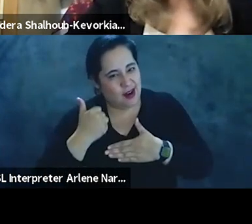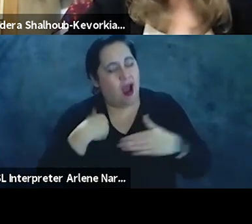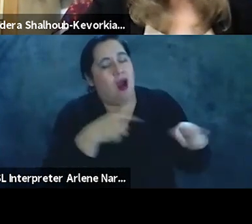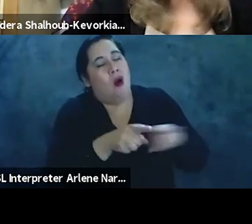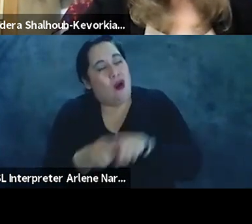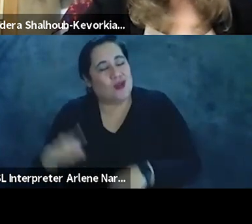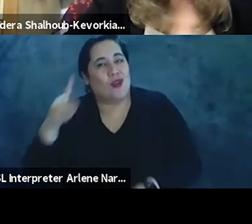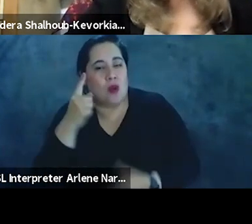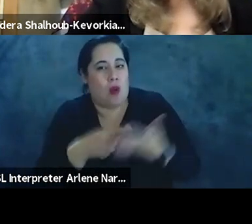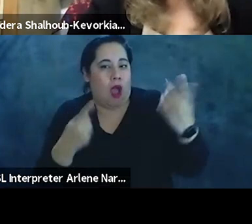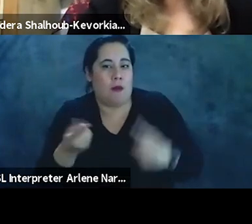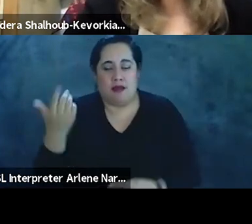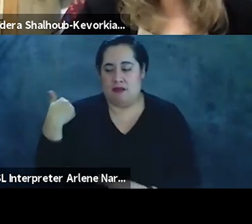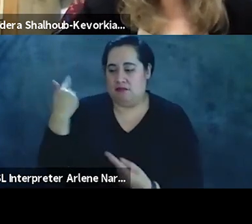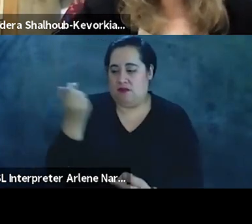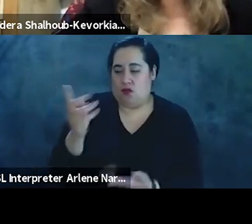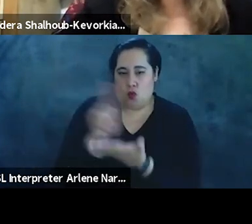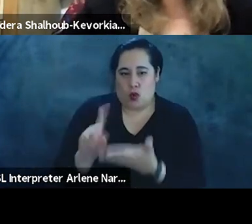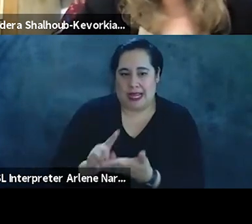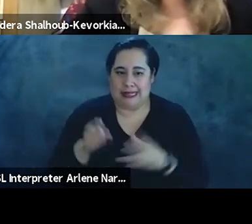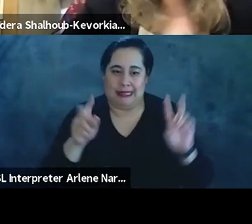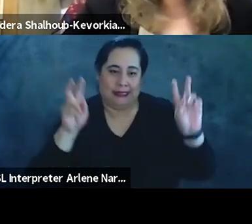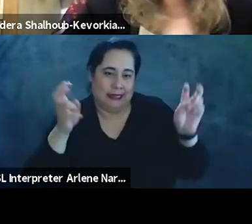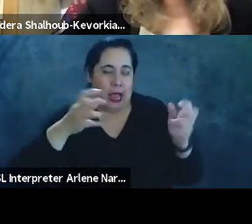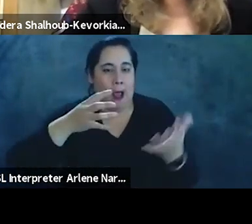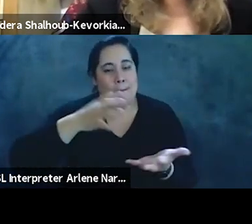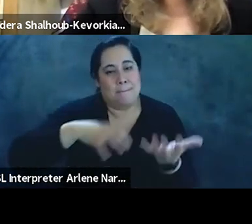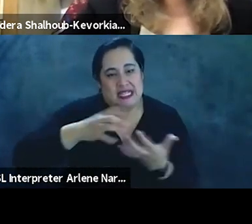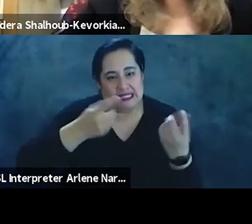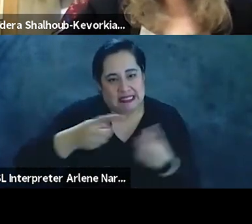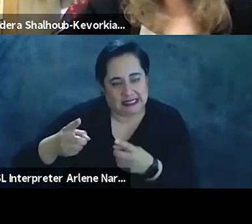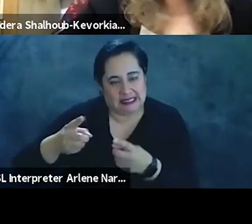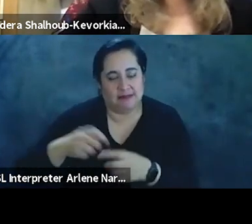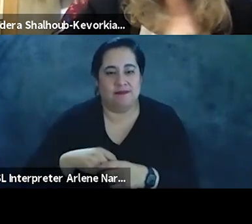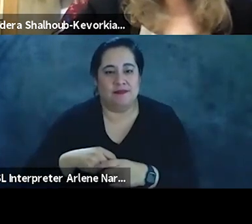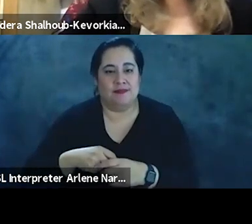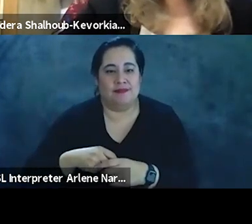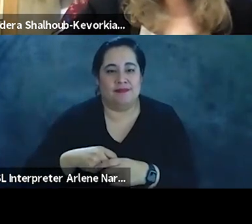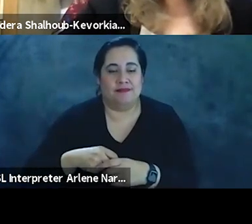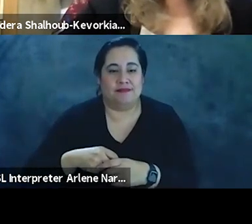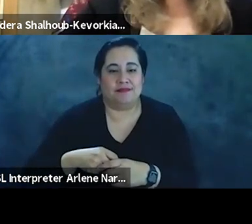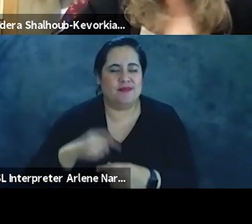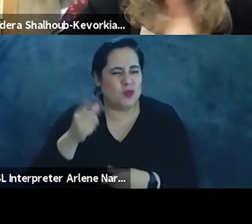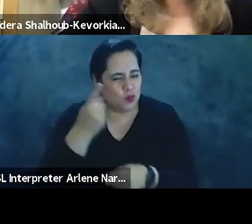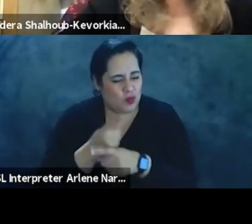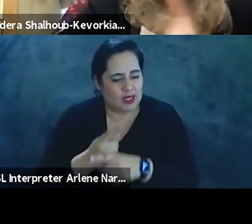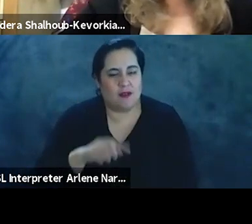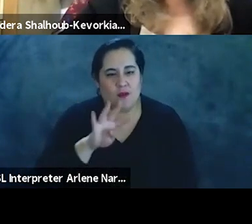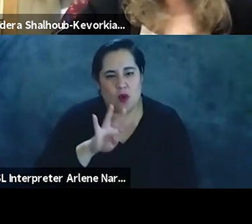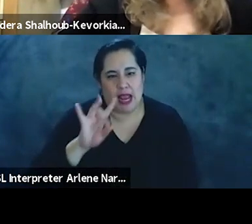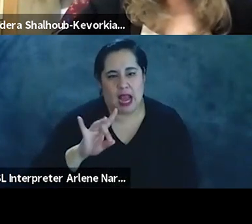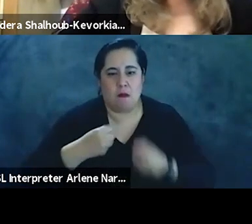what's happened with in the last several weeks around these so-called mixed cities inside 48, right, the 48